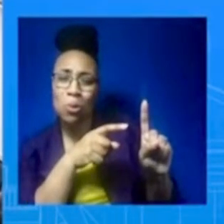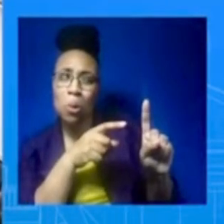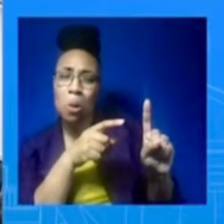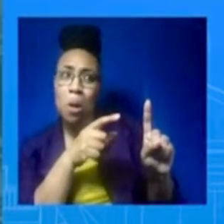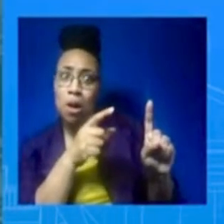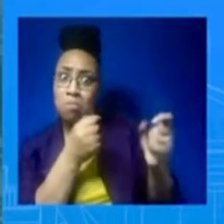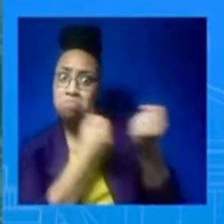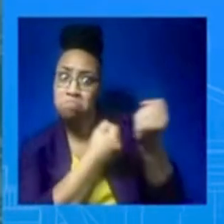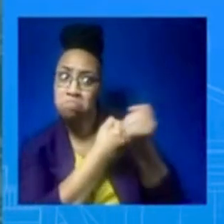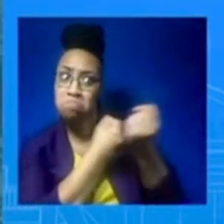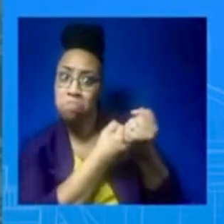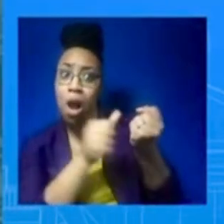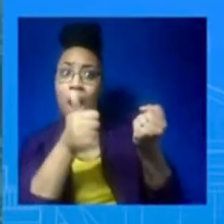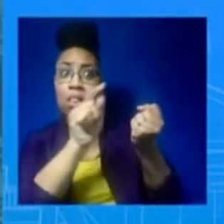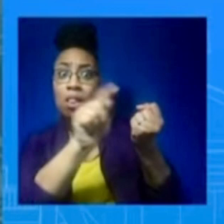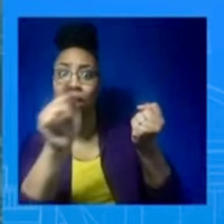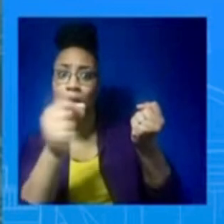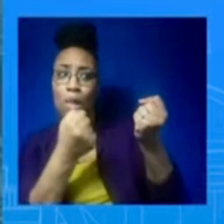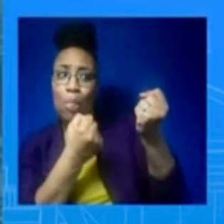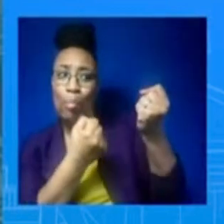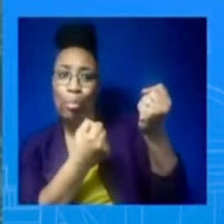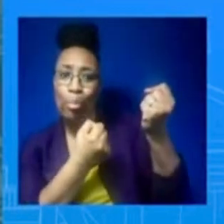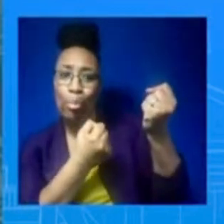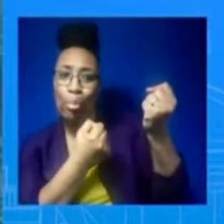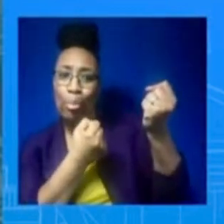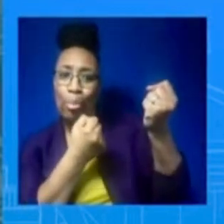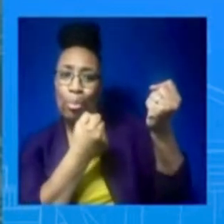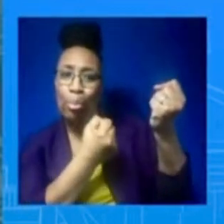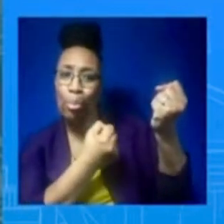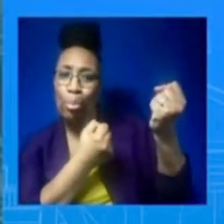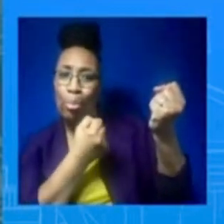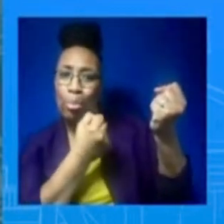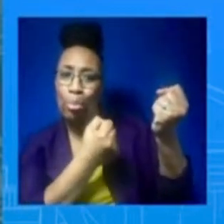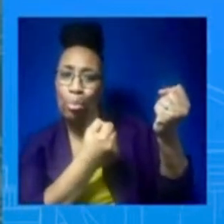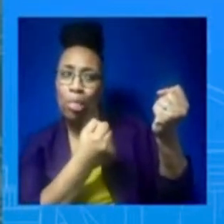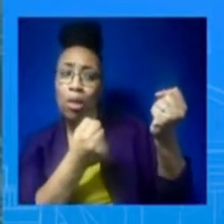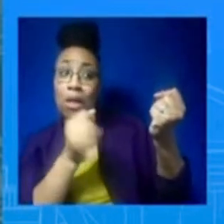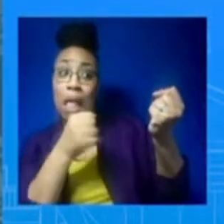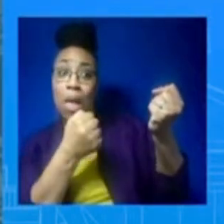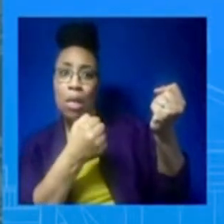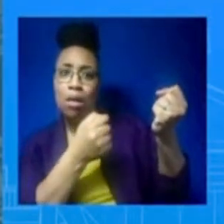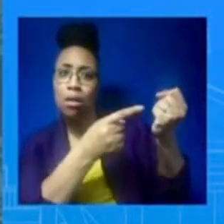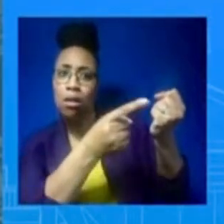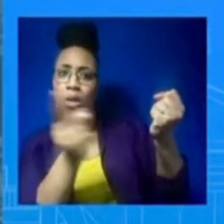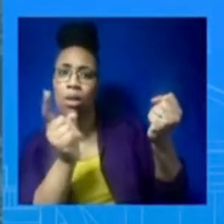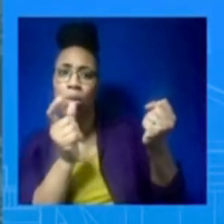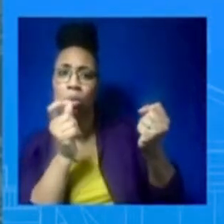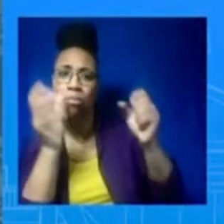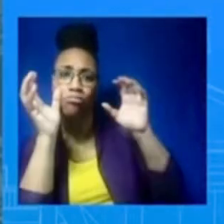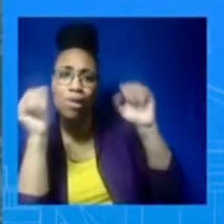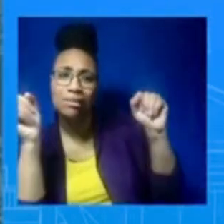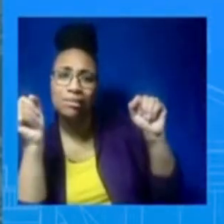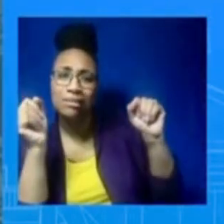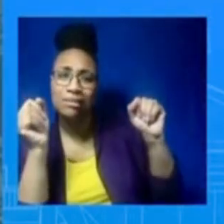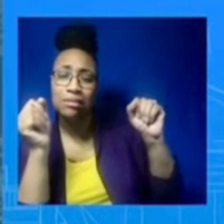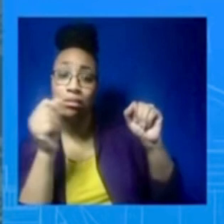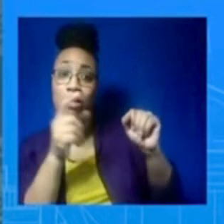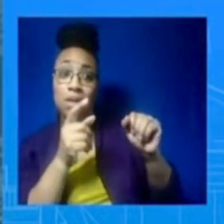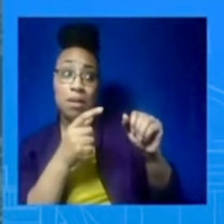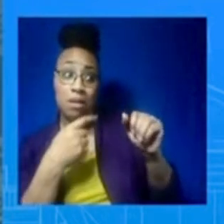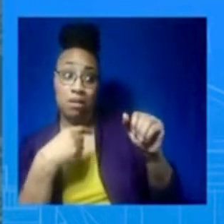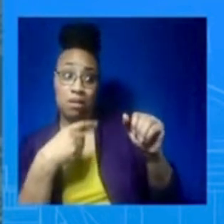The President well knows that whenever he speaks, he's speaking to people all around the world as well as, of course, the American people. But I think